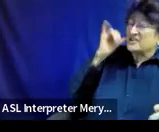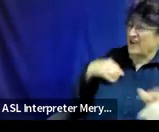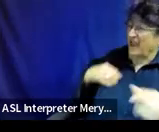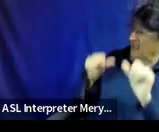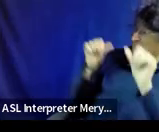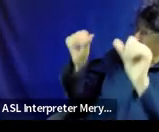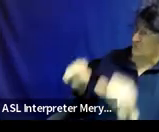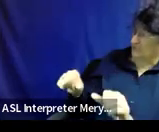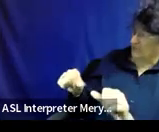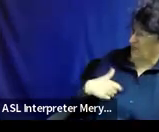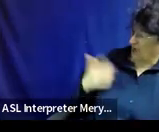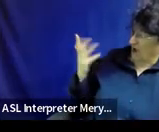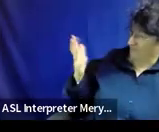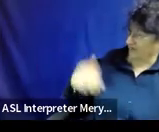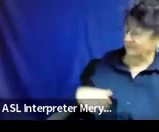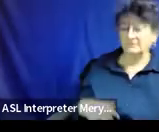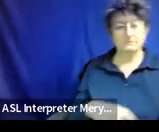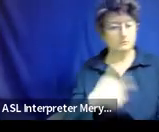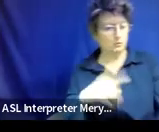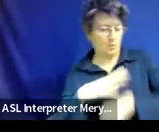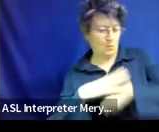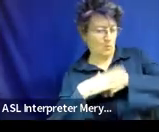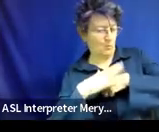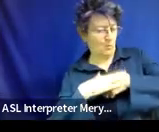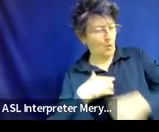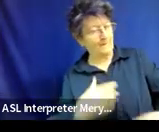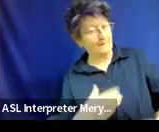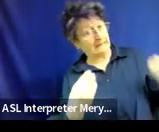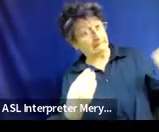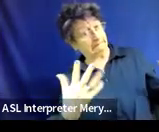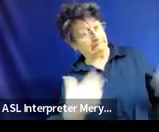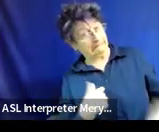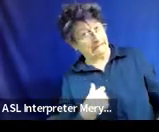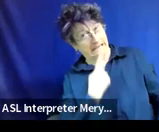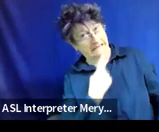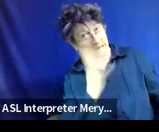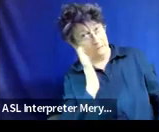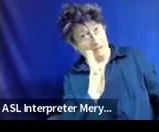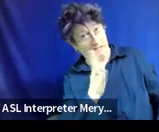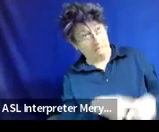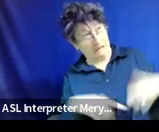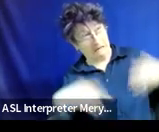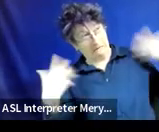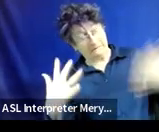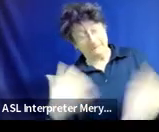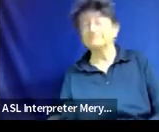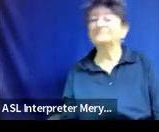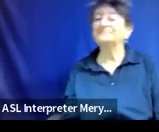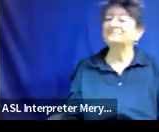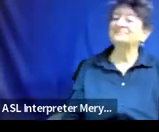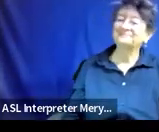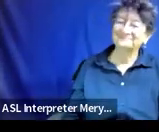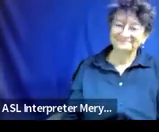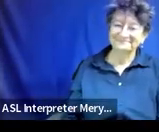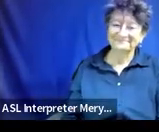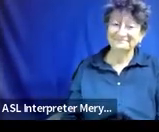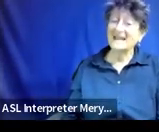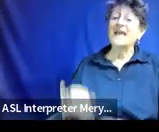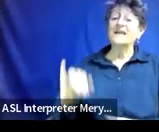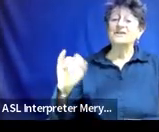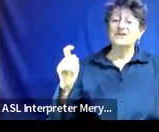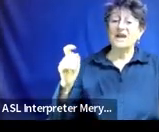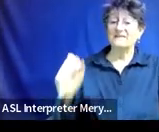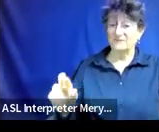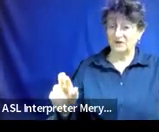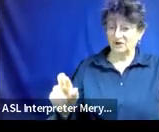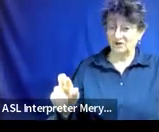sorry. You should have warned me. I know. I said I would. Nice. Okay. And then Jennifer is going